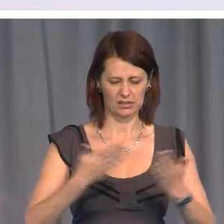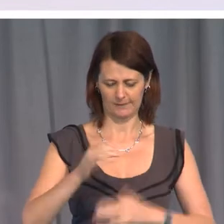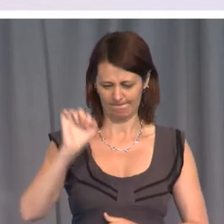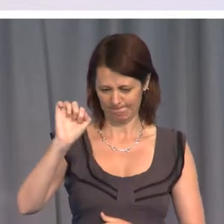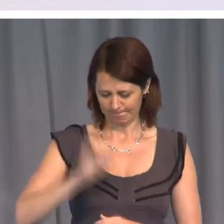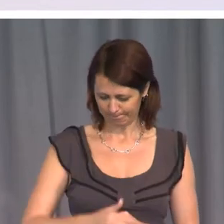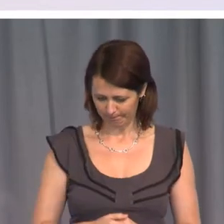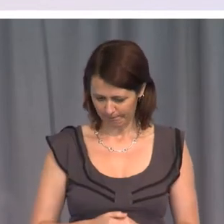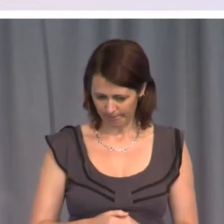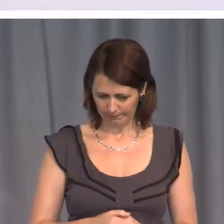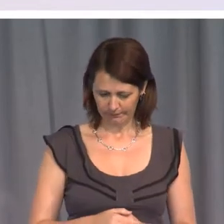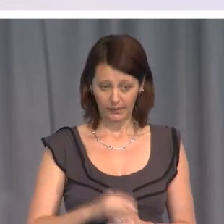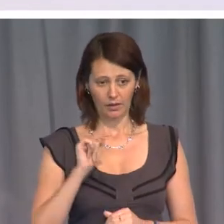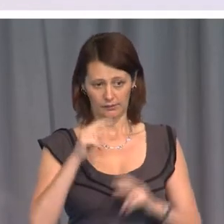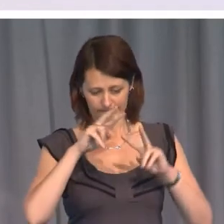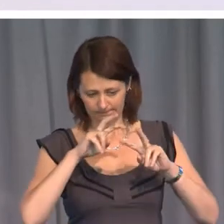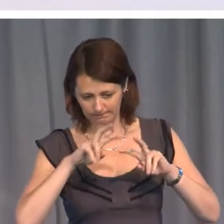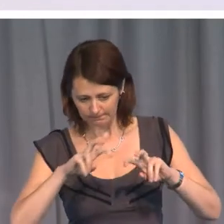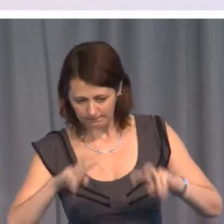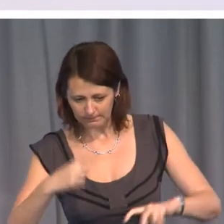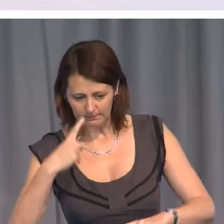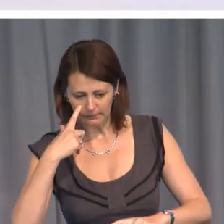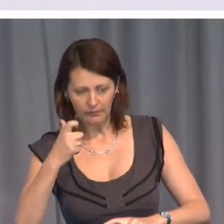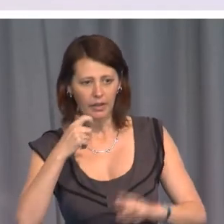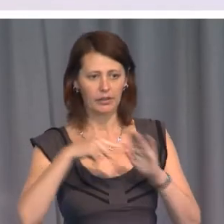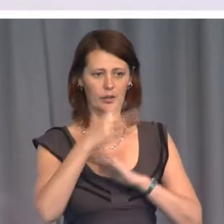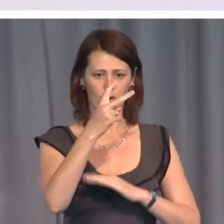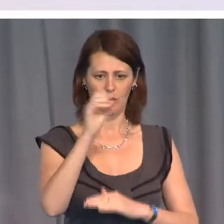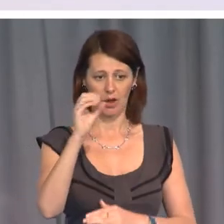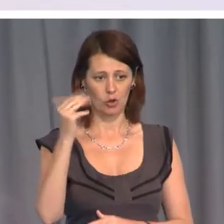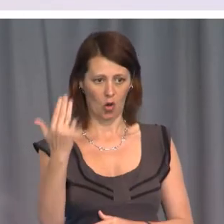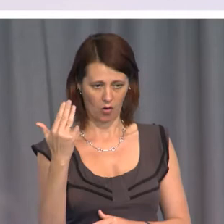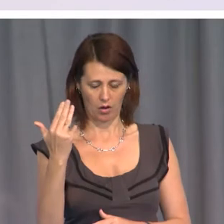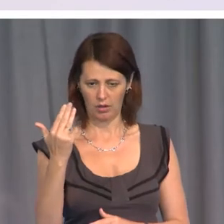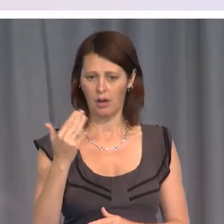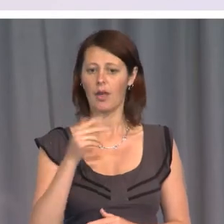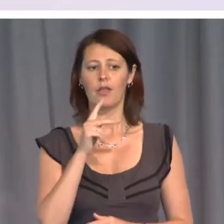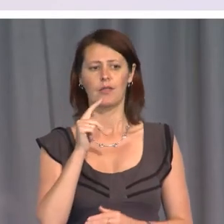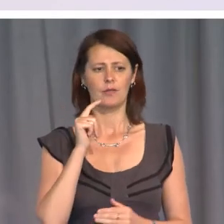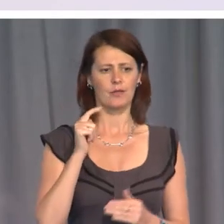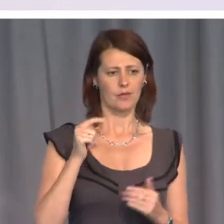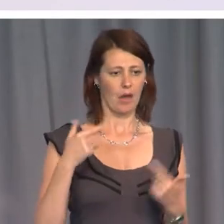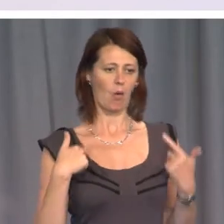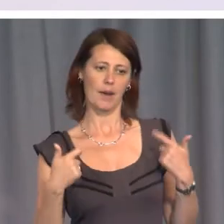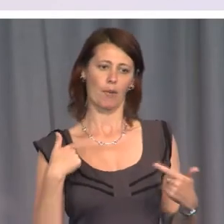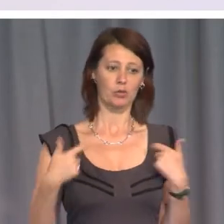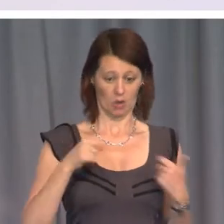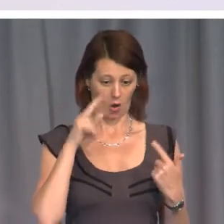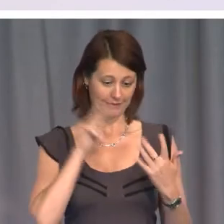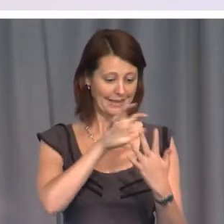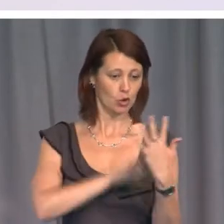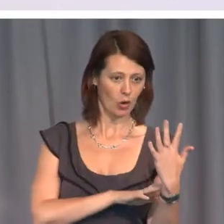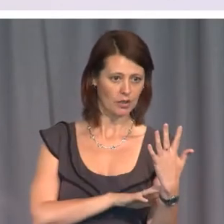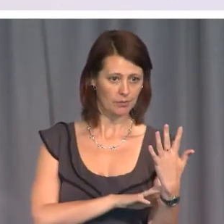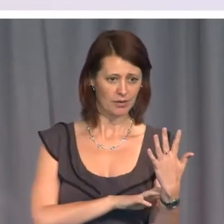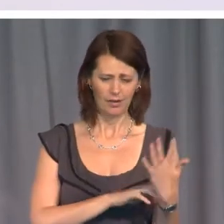the revelation of the fact that in 2009 they were boasting. And I've seen the document, and it is